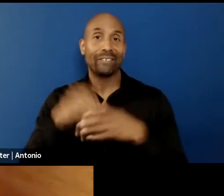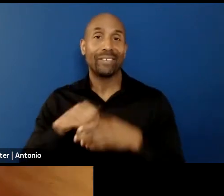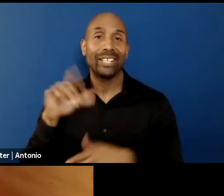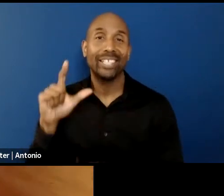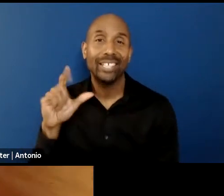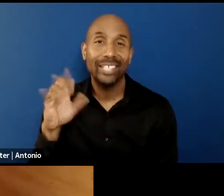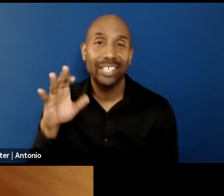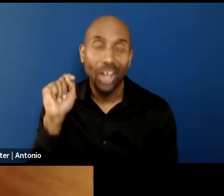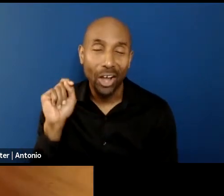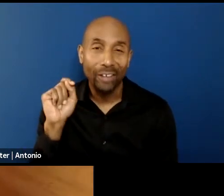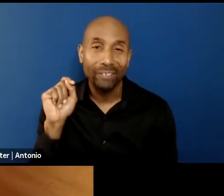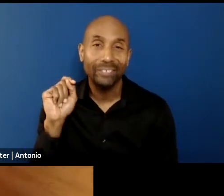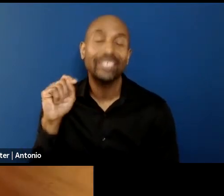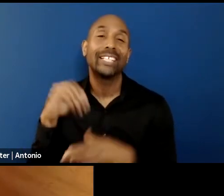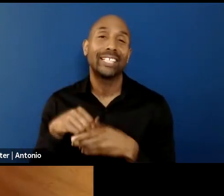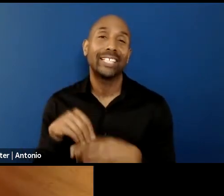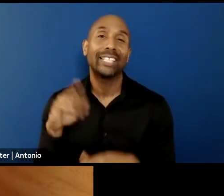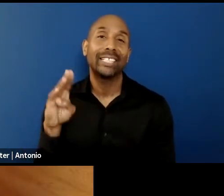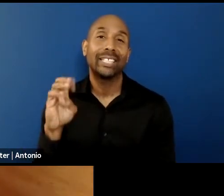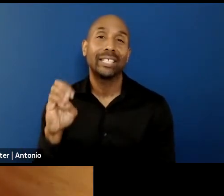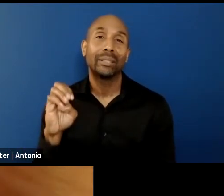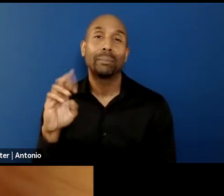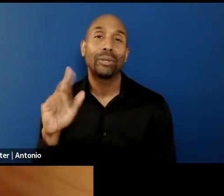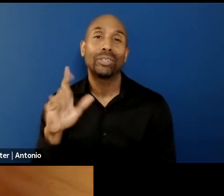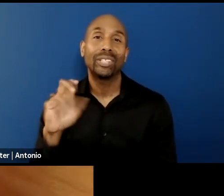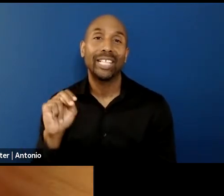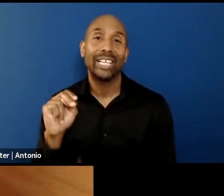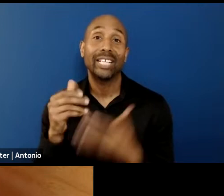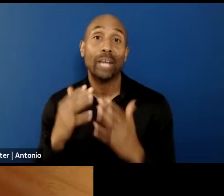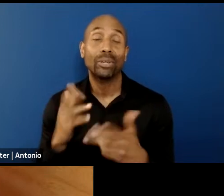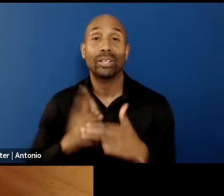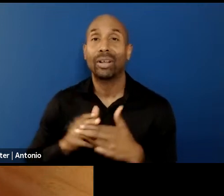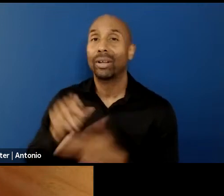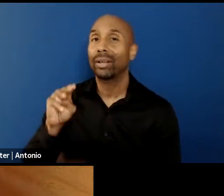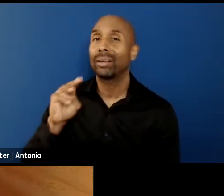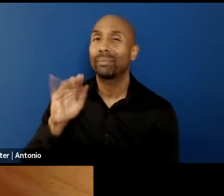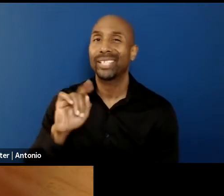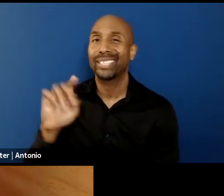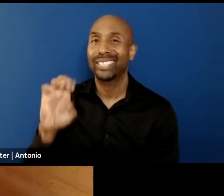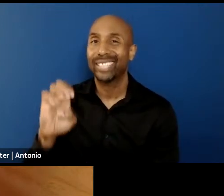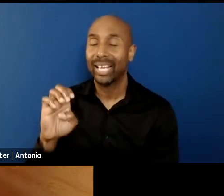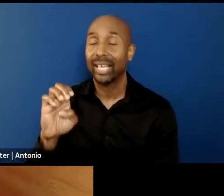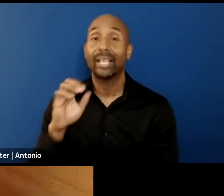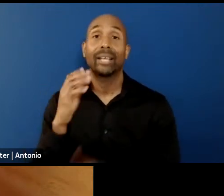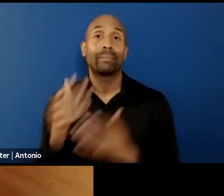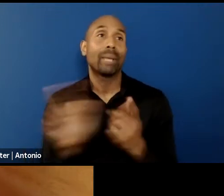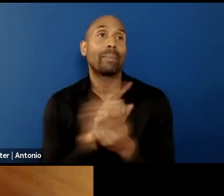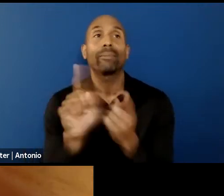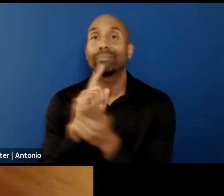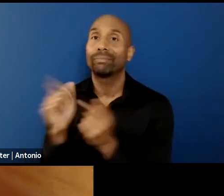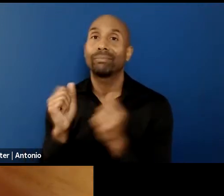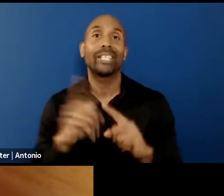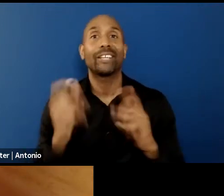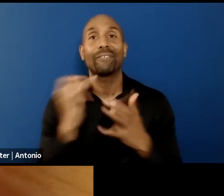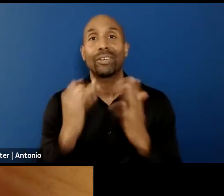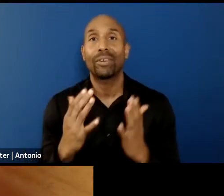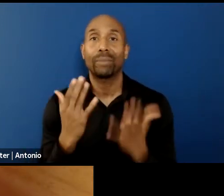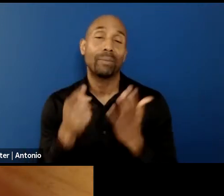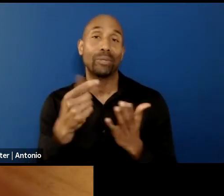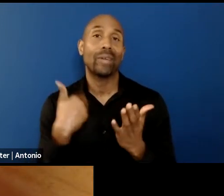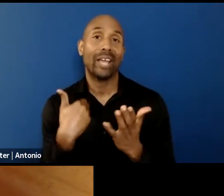and that you are befriending all these artists and that, that you have maybe a limited social life, but still.